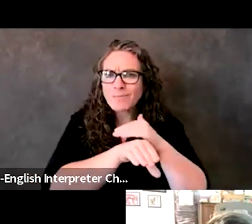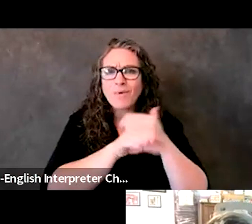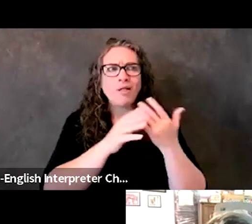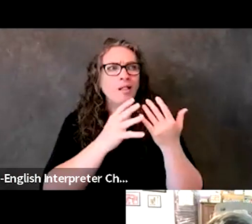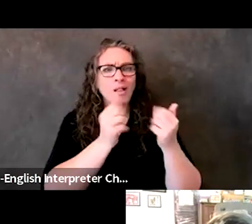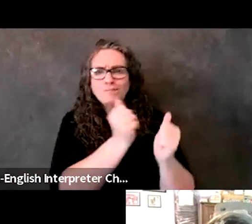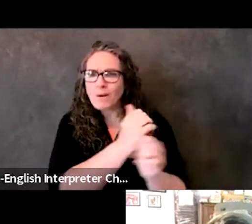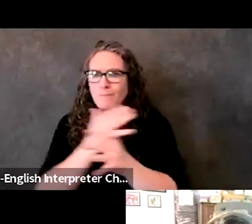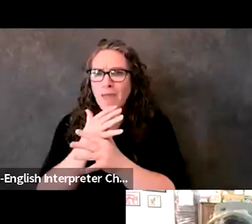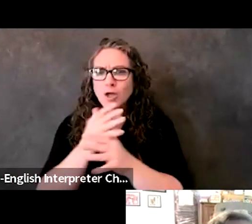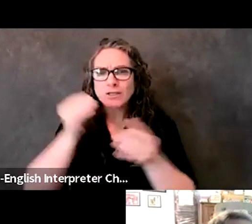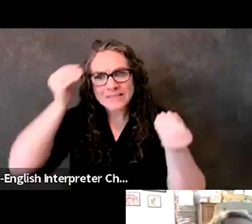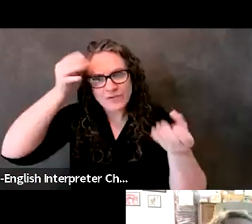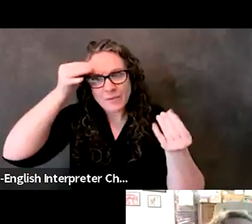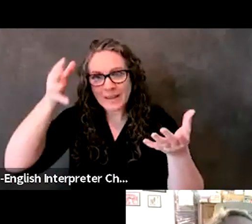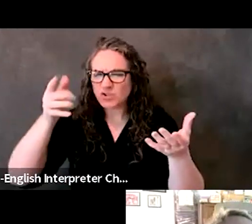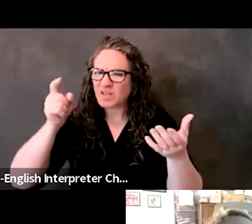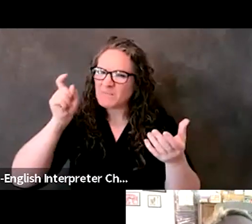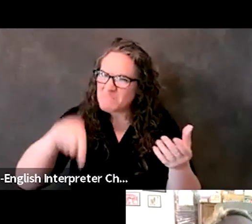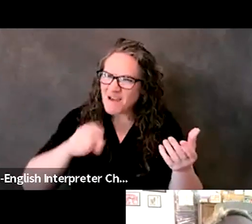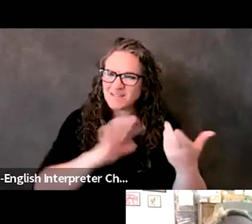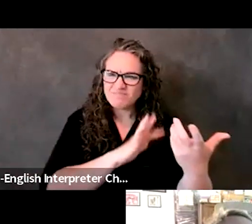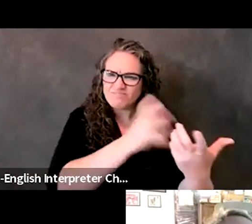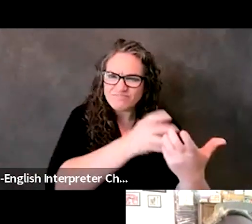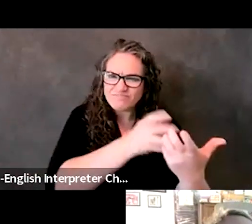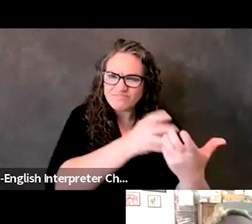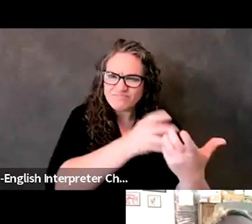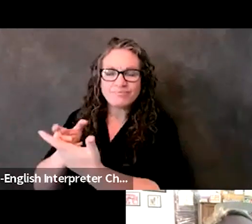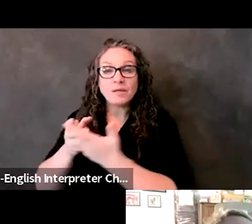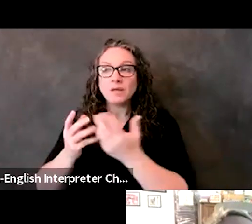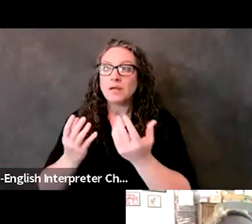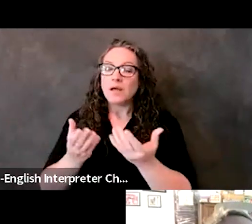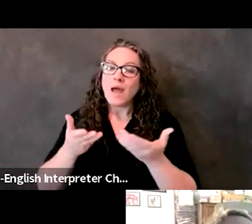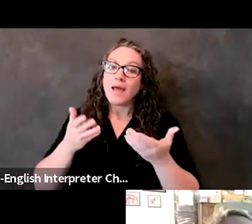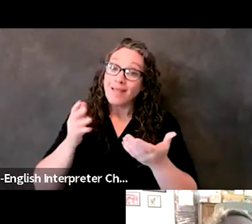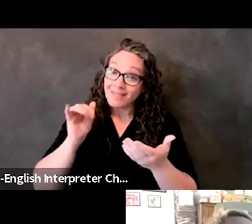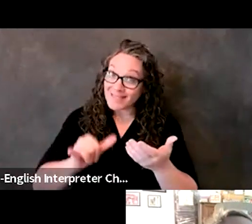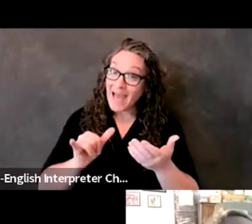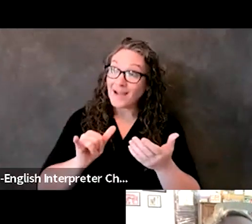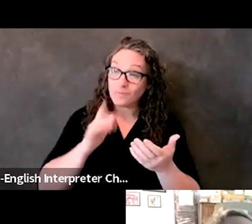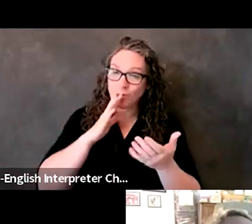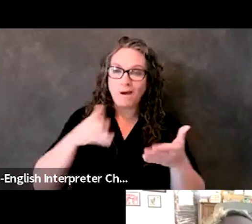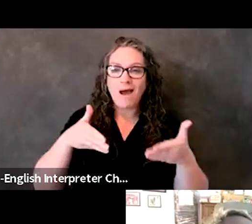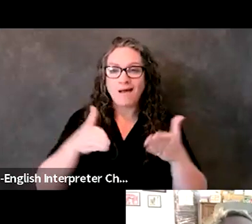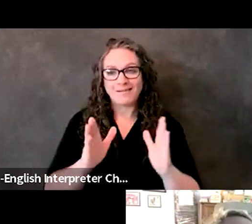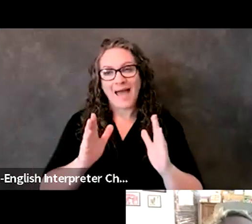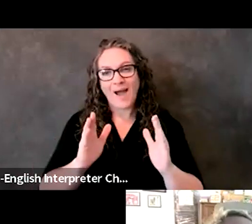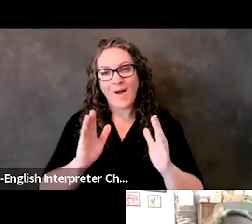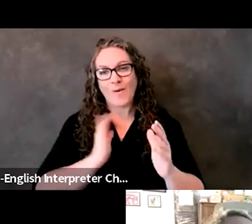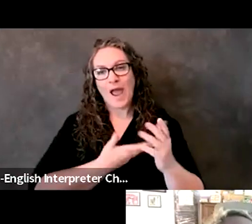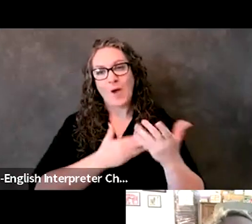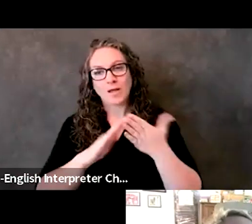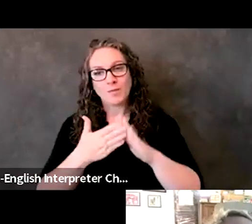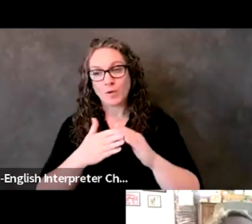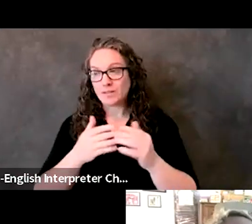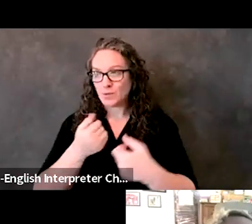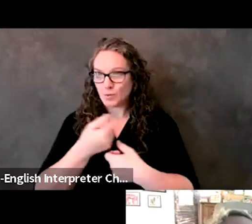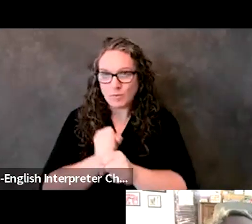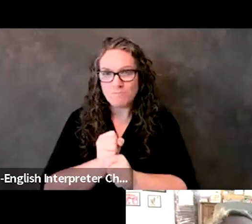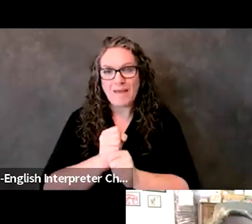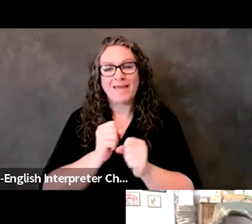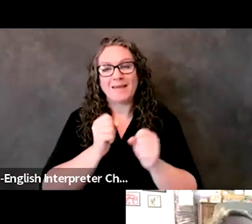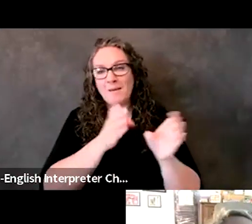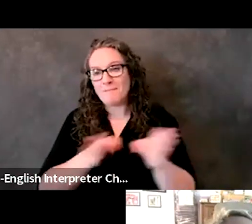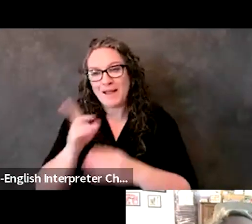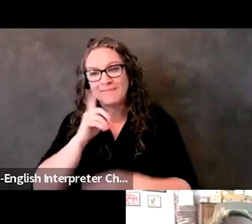preparedness information, you know, which allows our communities to make those actionable and relevant preparedness decisions for them. And that includes,